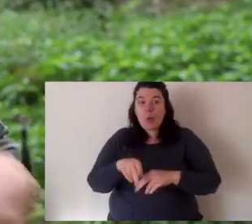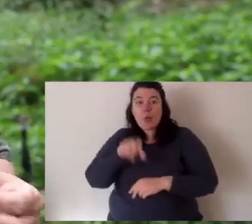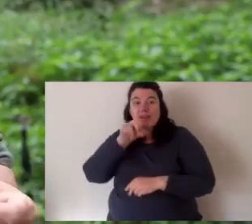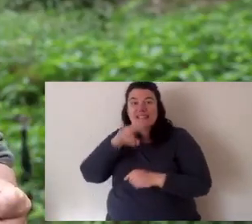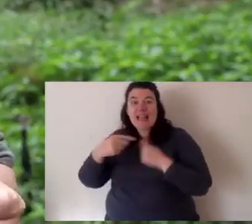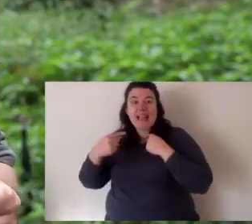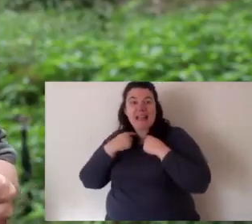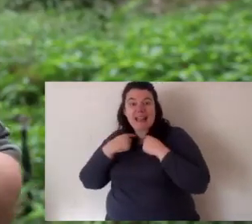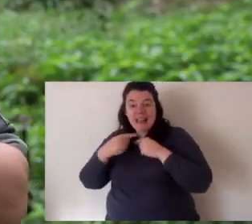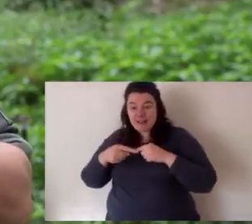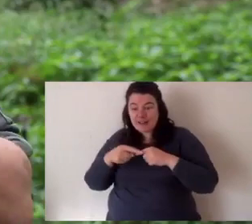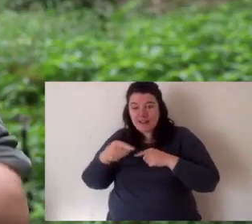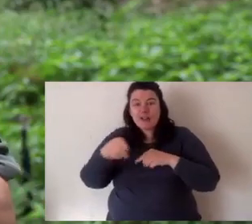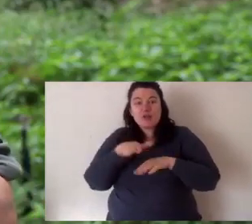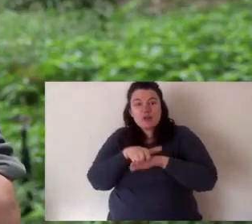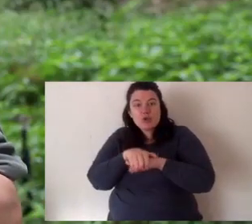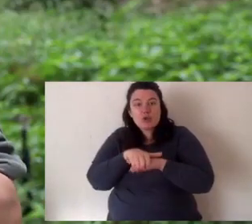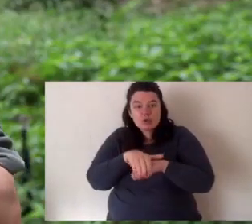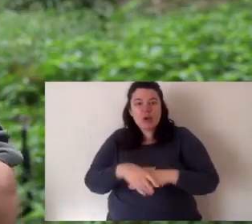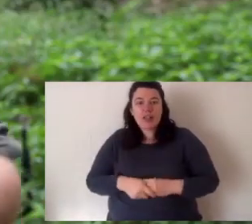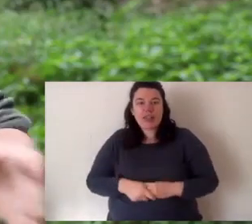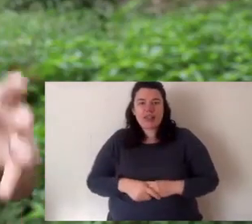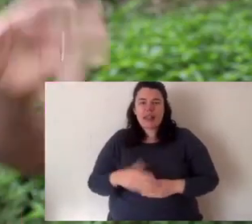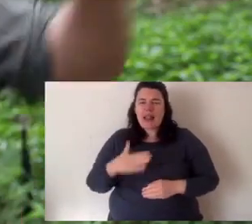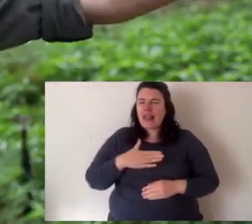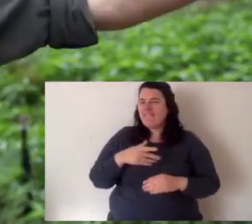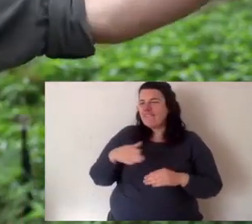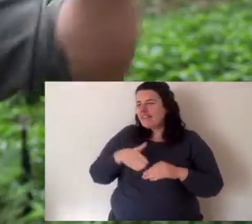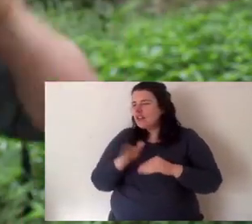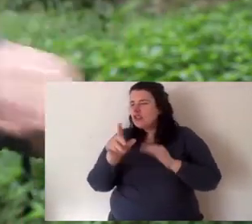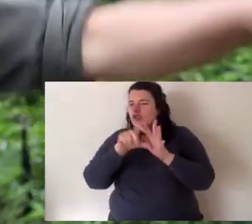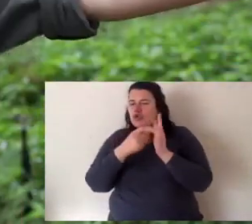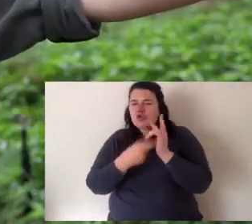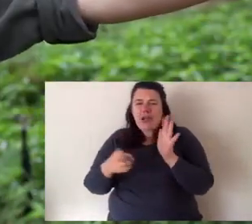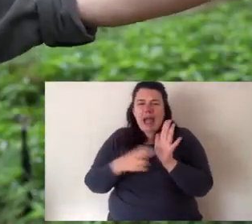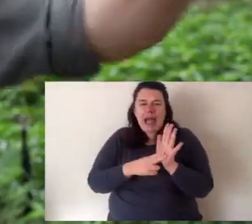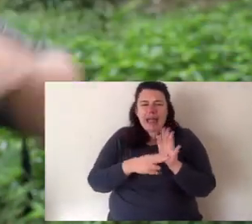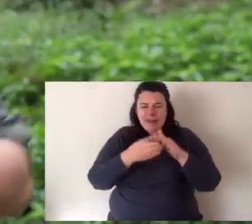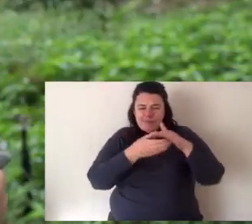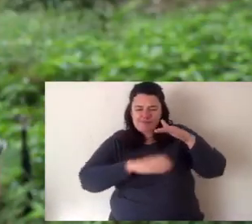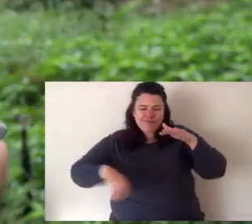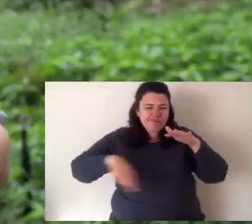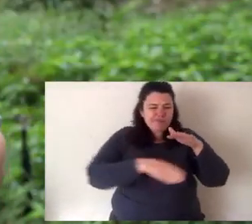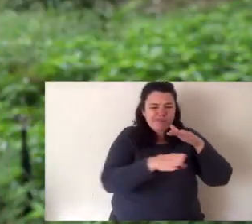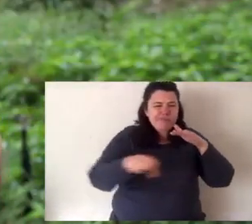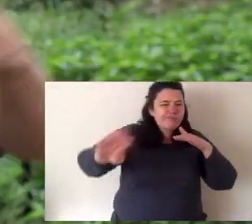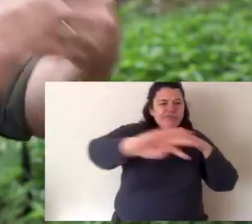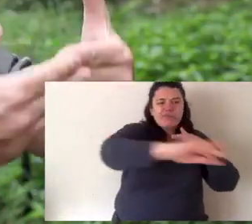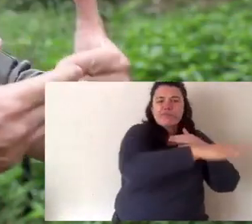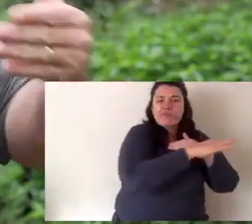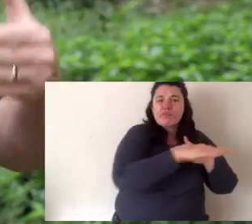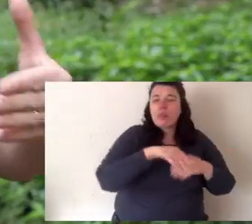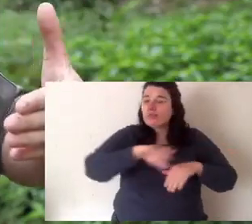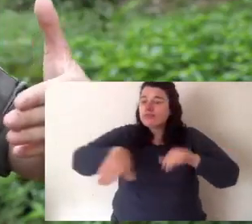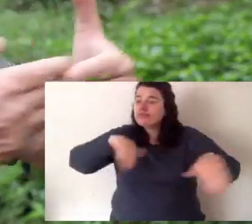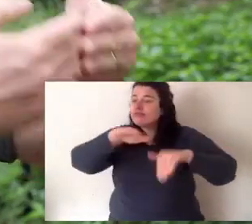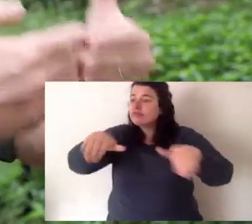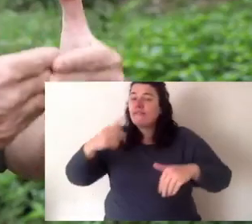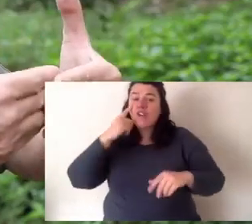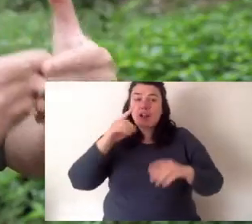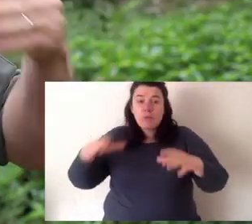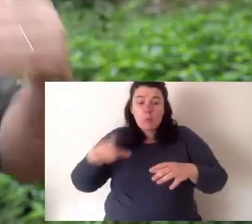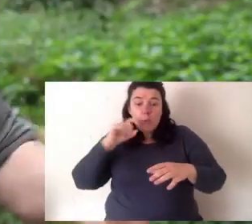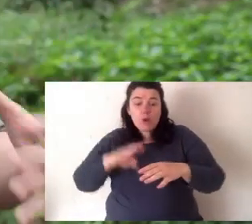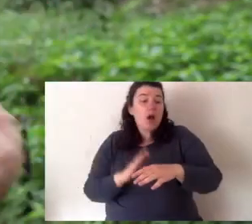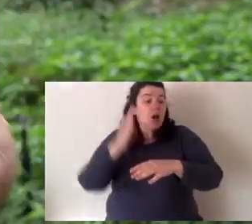snake-necked turtle. Now, it prefers to live in dams or drainage lines. And it'll cover lots of ground, move across